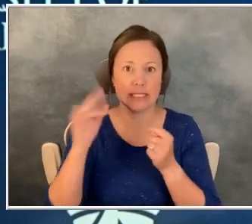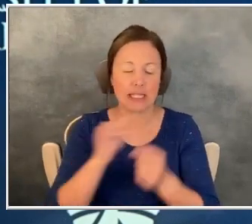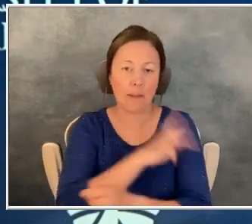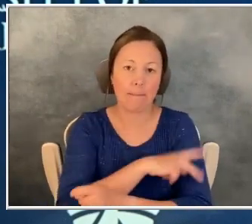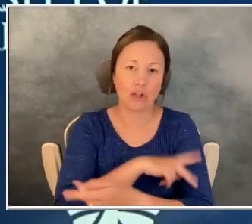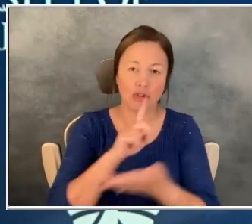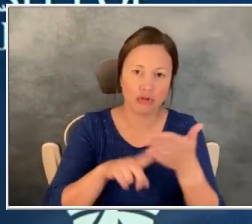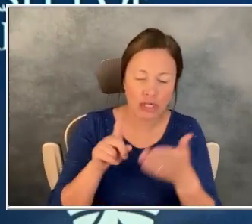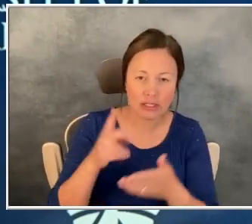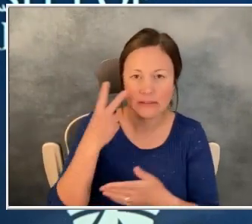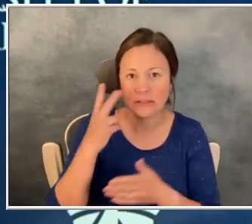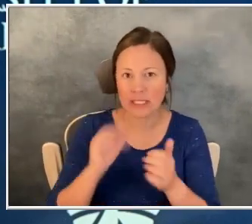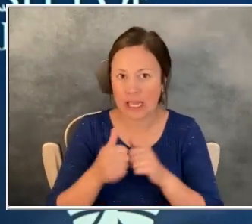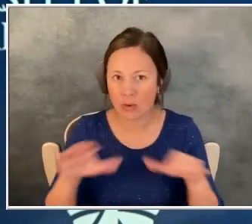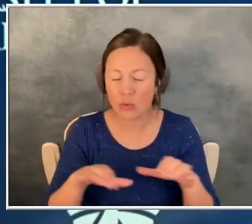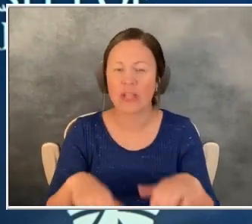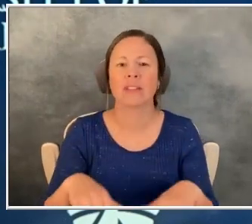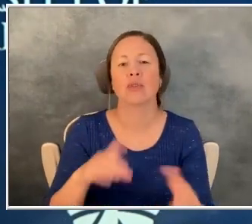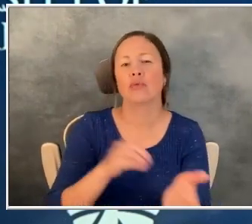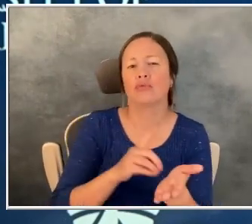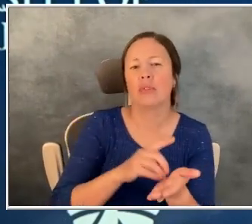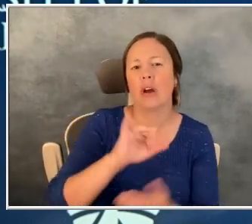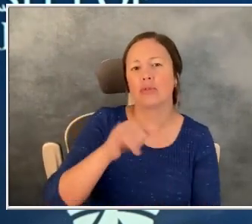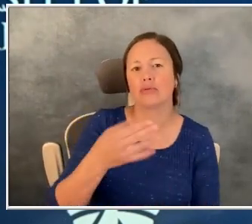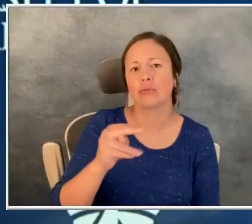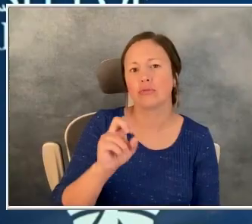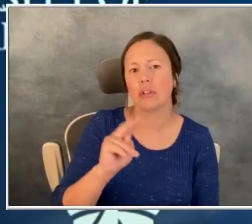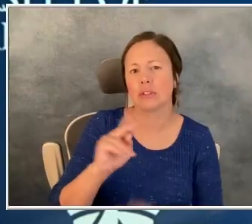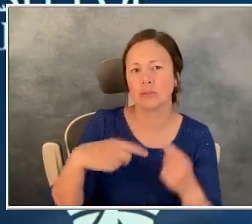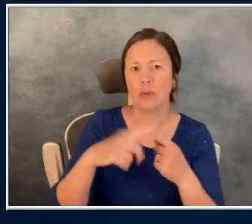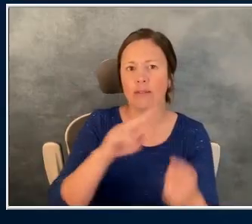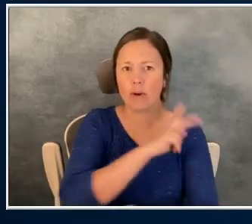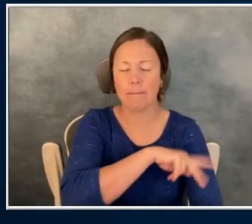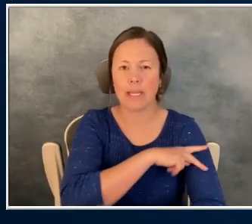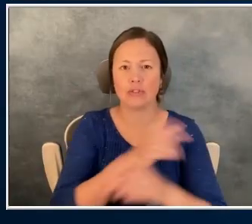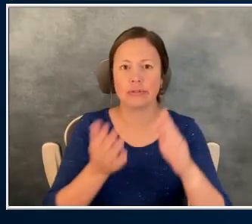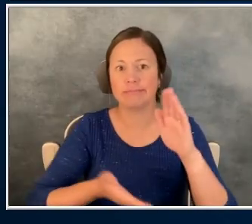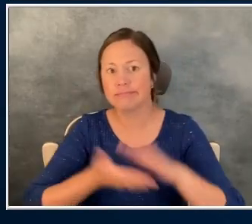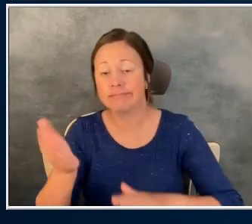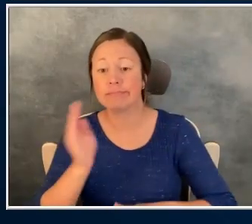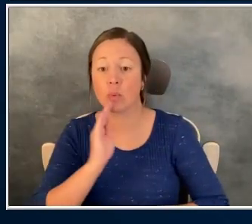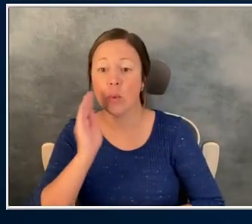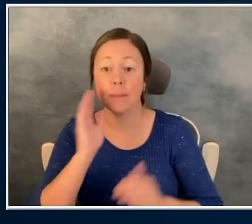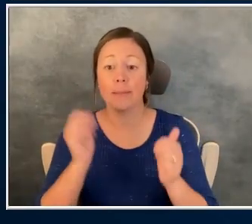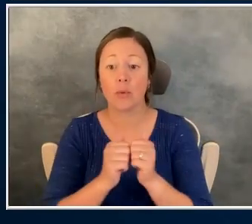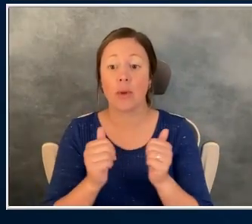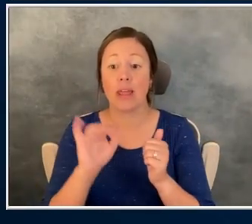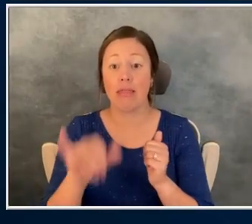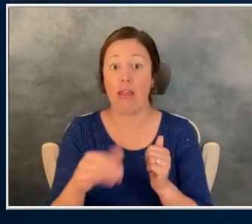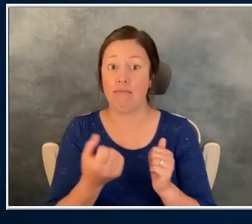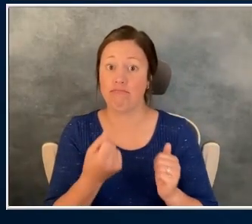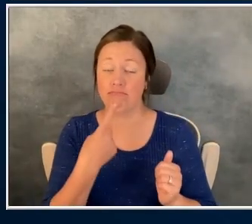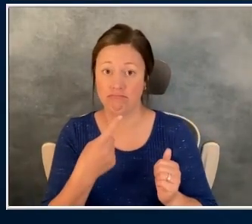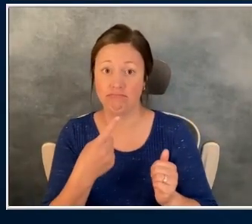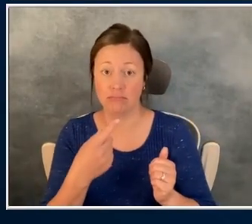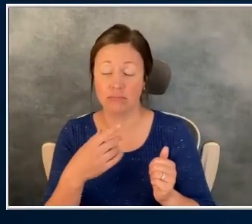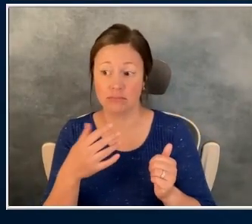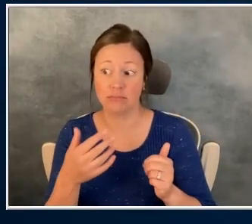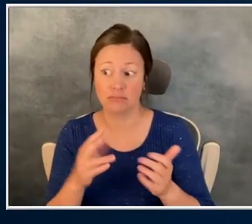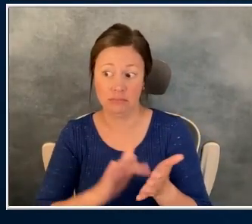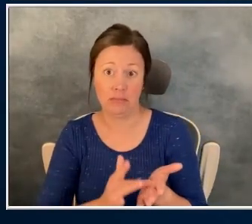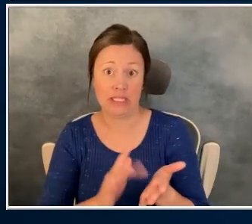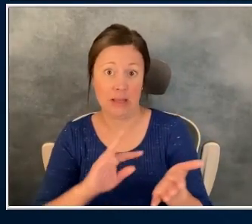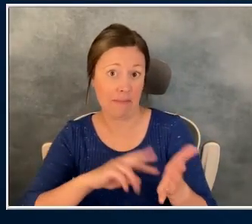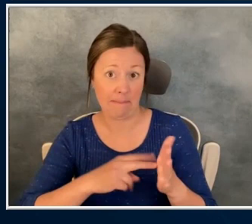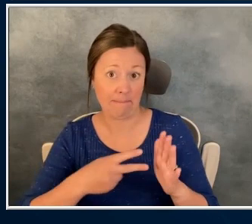So Dr. Johnson, when patients go home with these oral anti-cancer options, does that mean that they